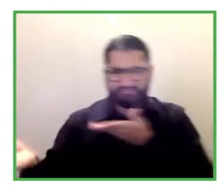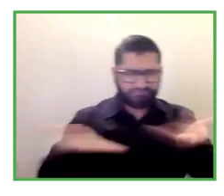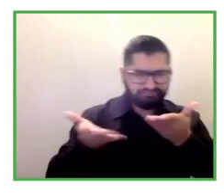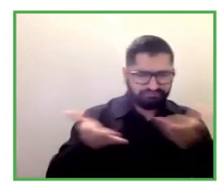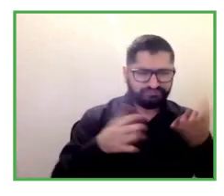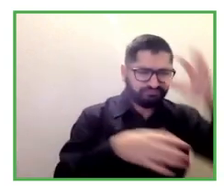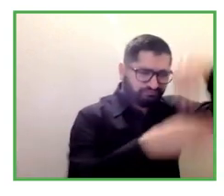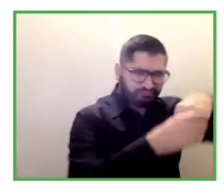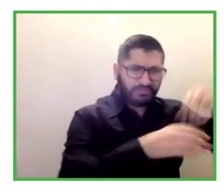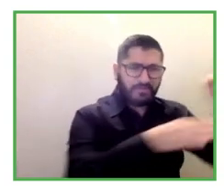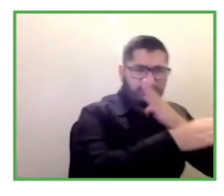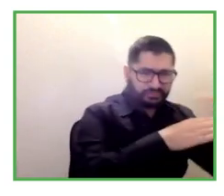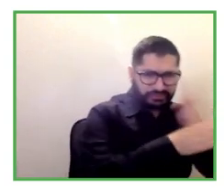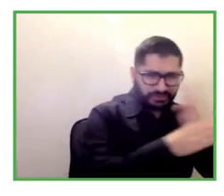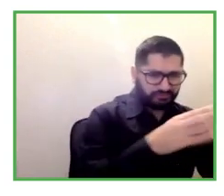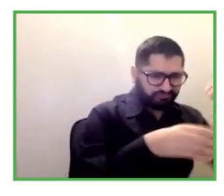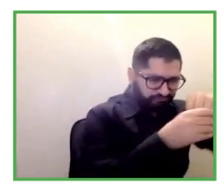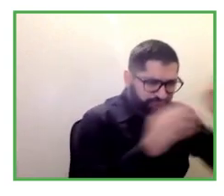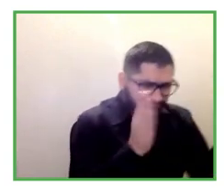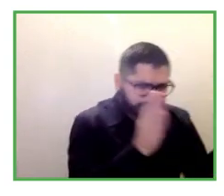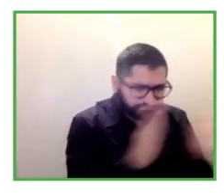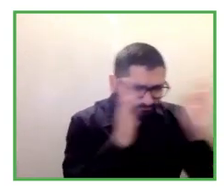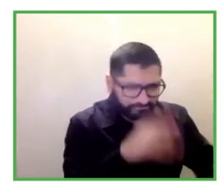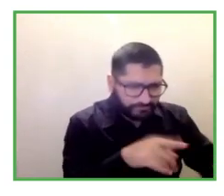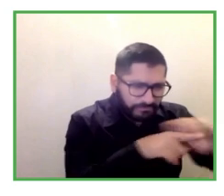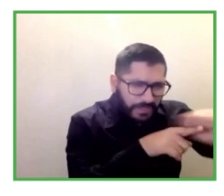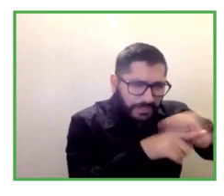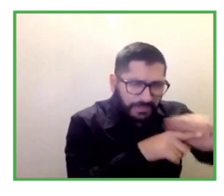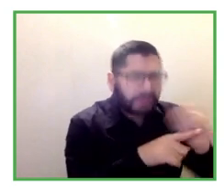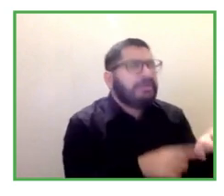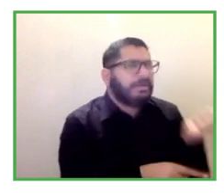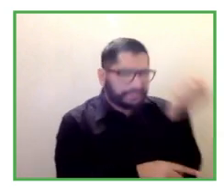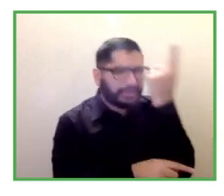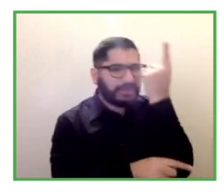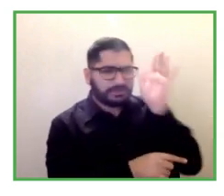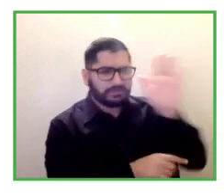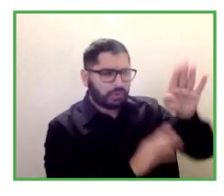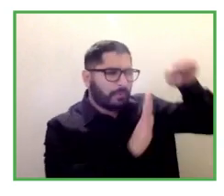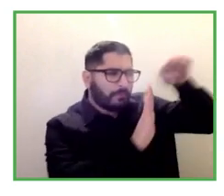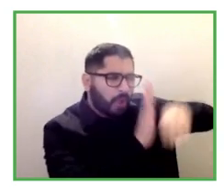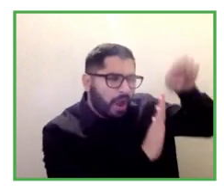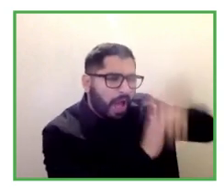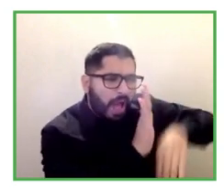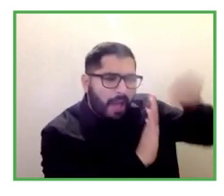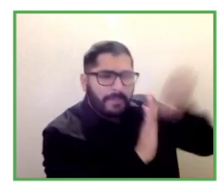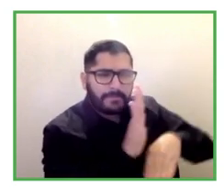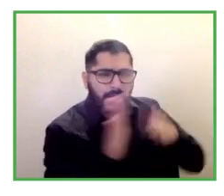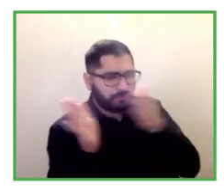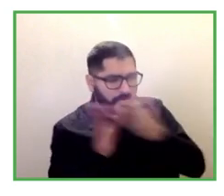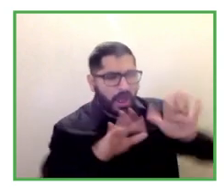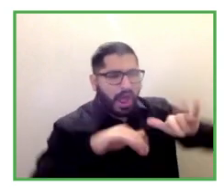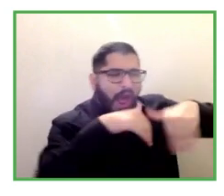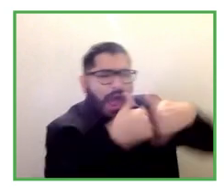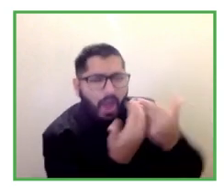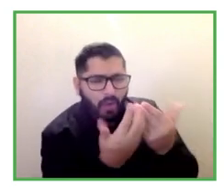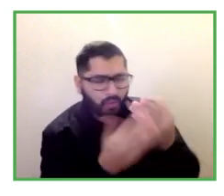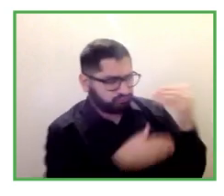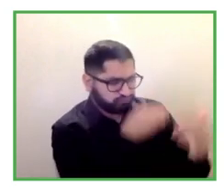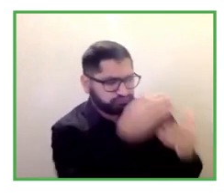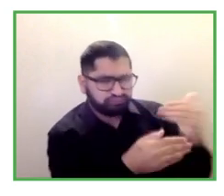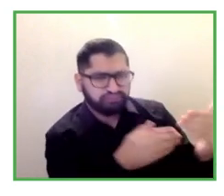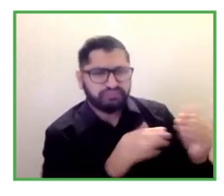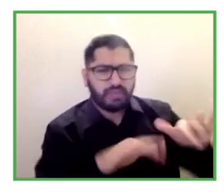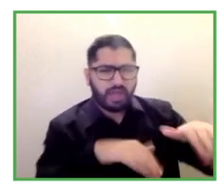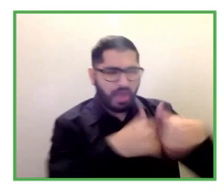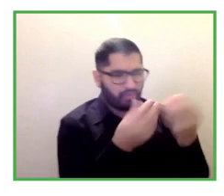the you know the rules of the game how do we do it in a way that is respectable and uh communicated uh everywhere thank you very much uh